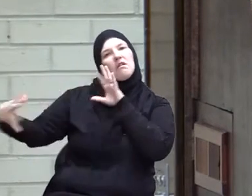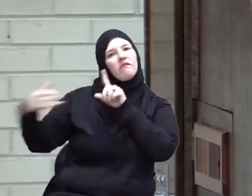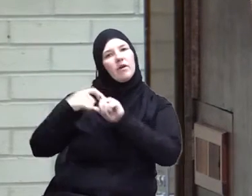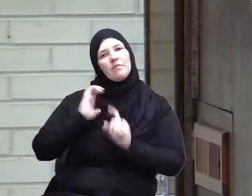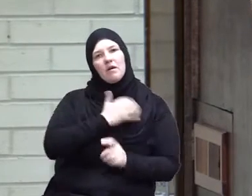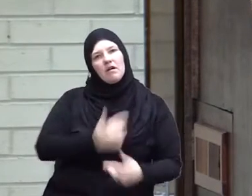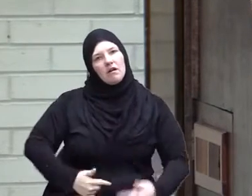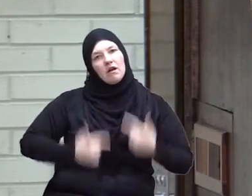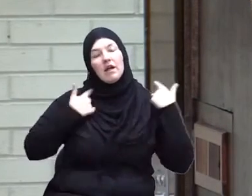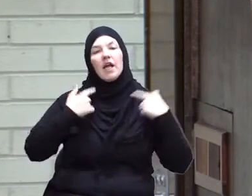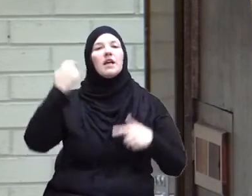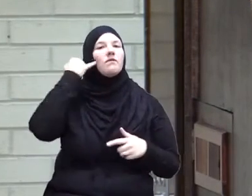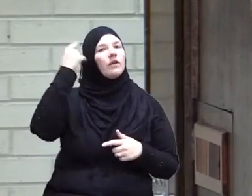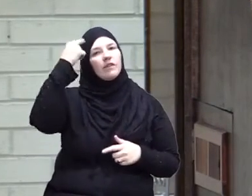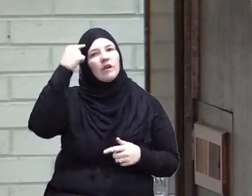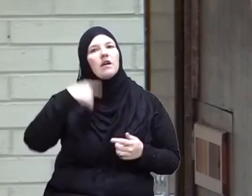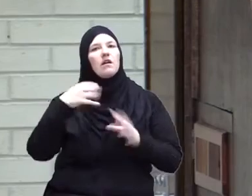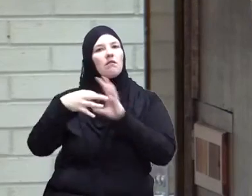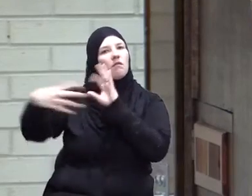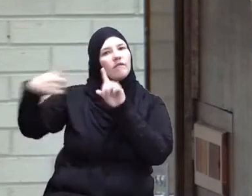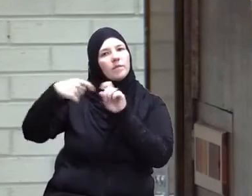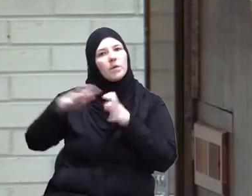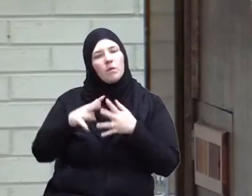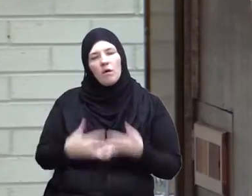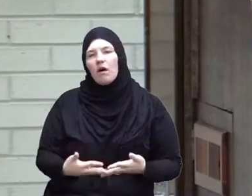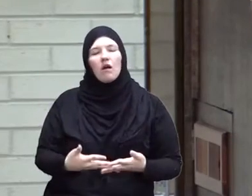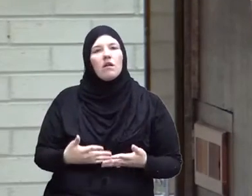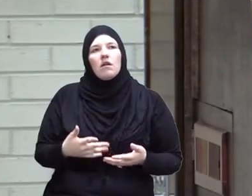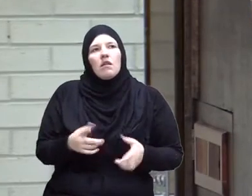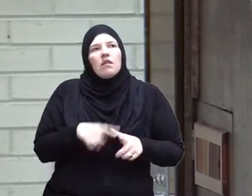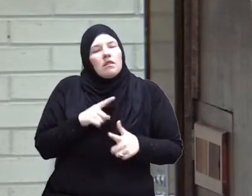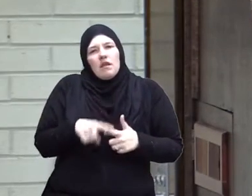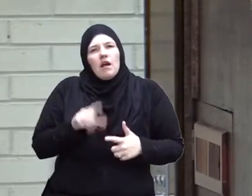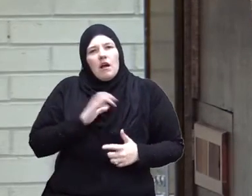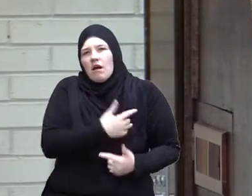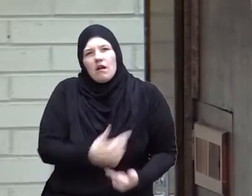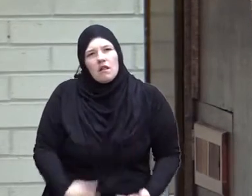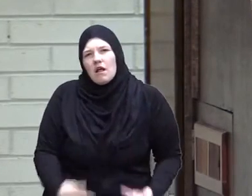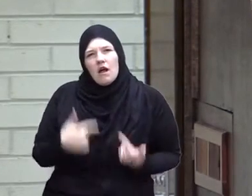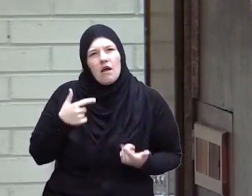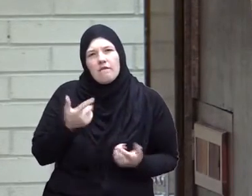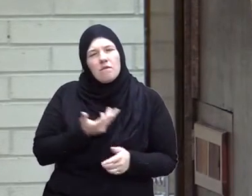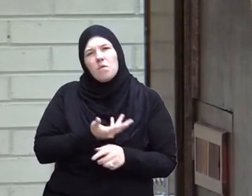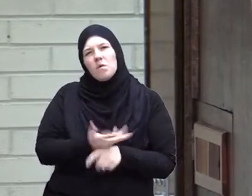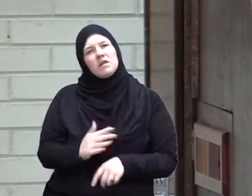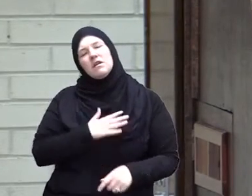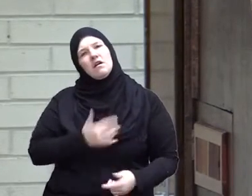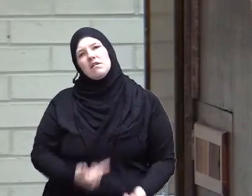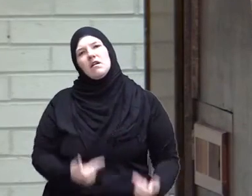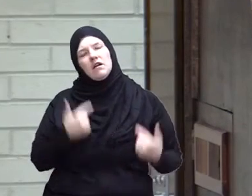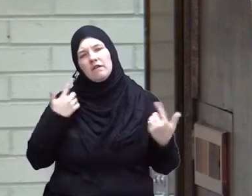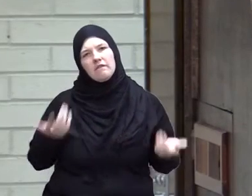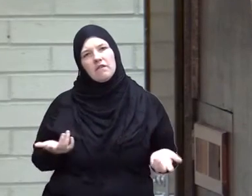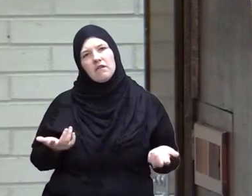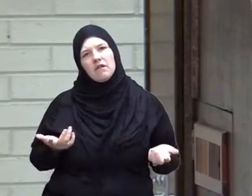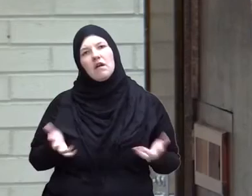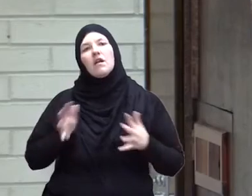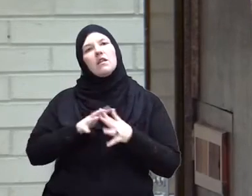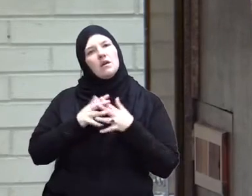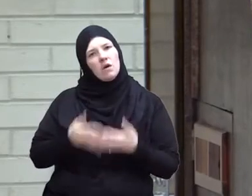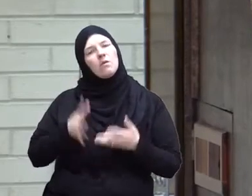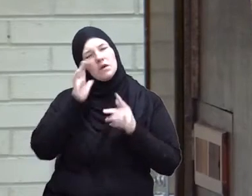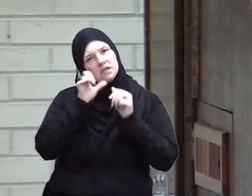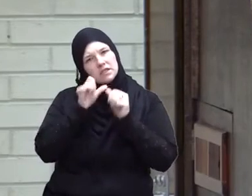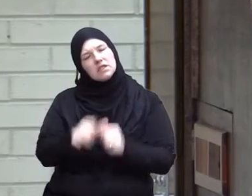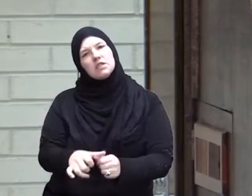independent from the Quran we are rendering ourself irrelevant to life but the Quran will continue